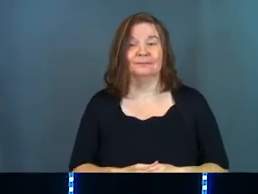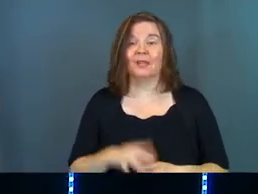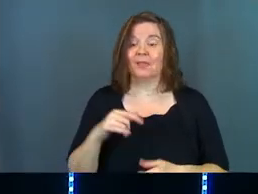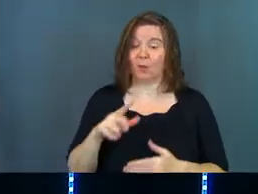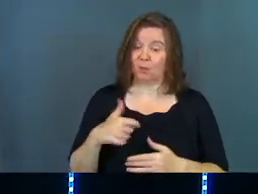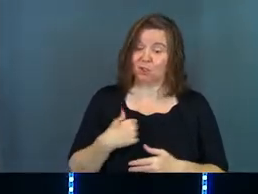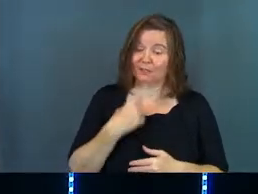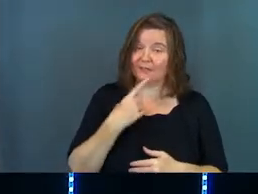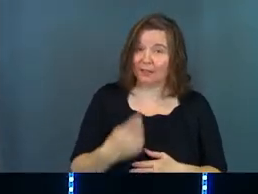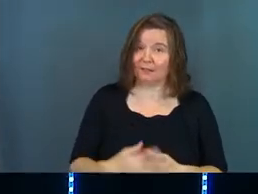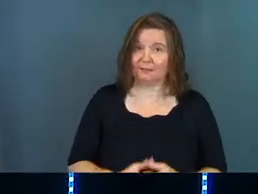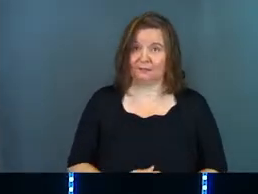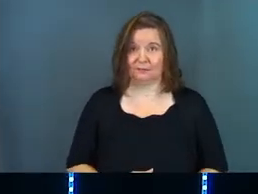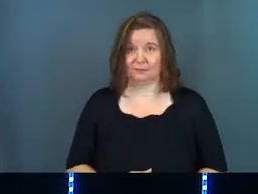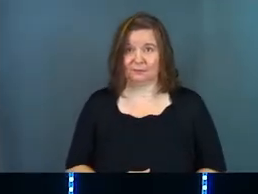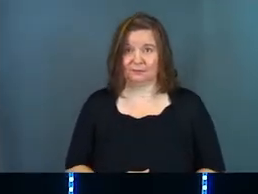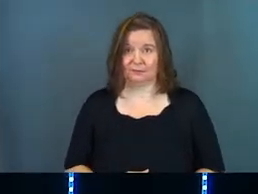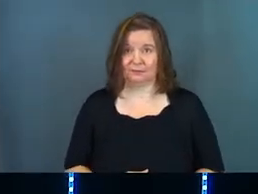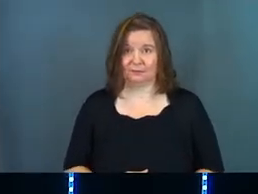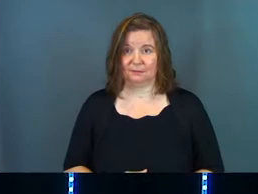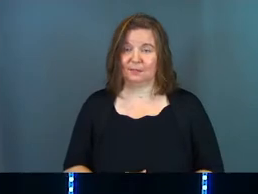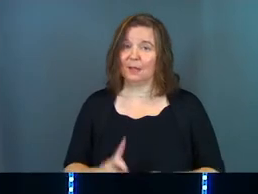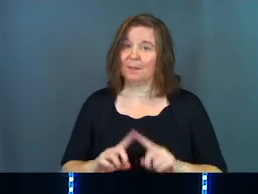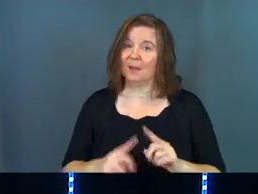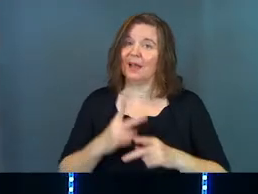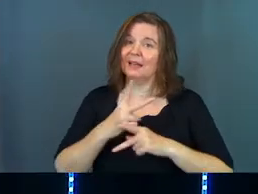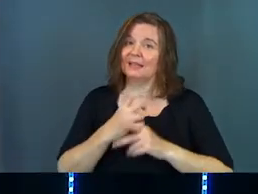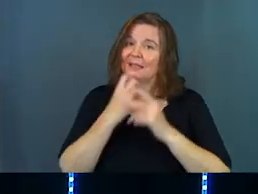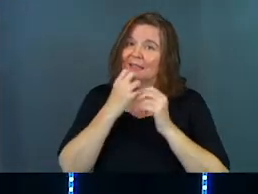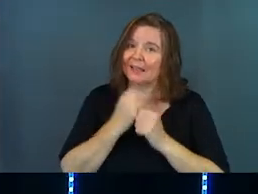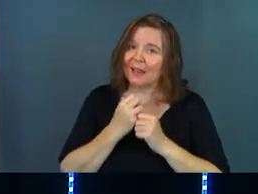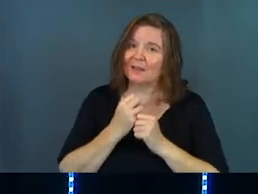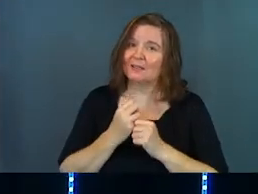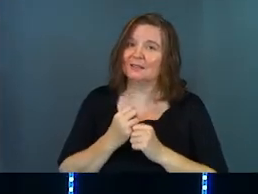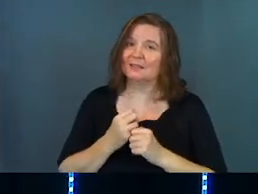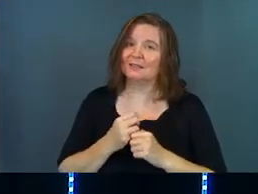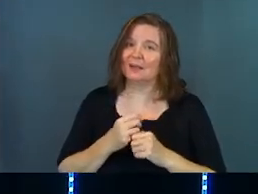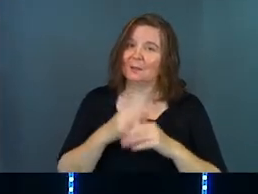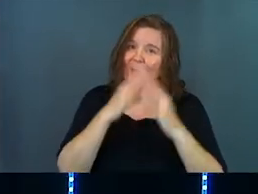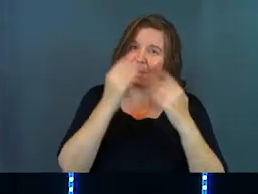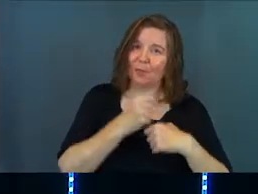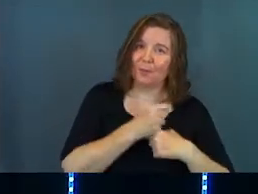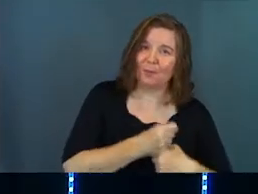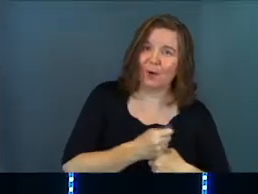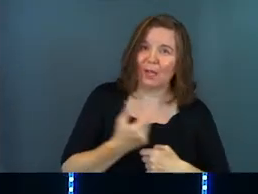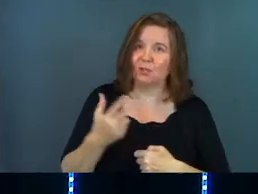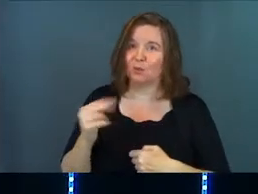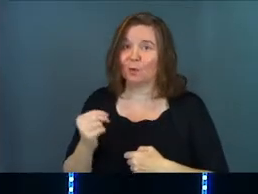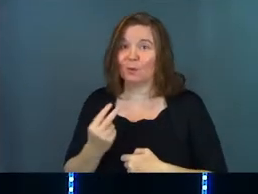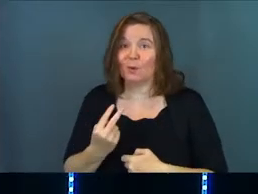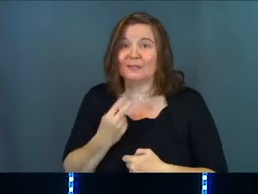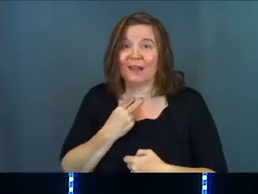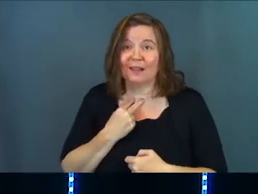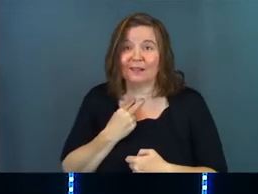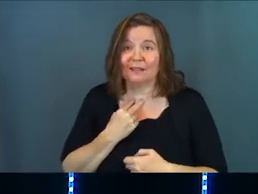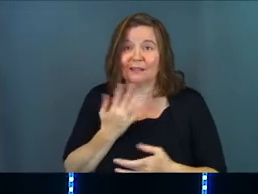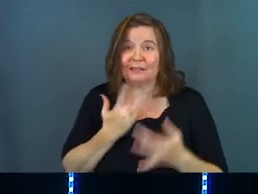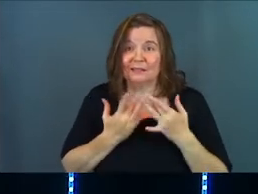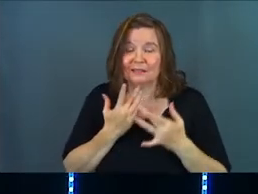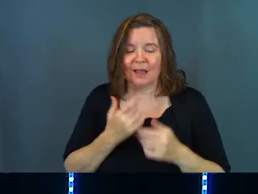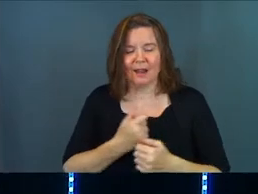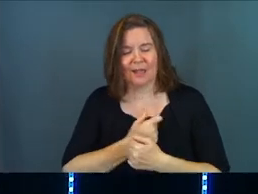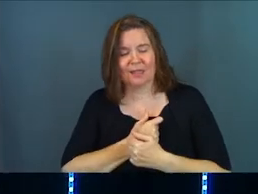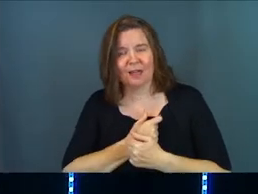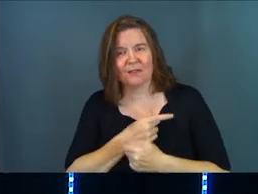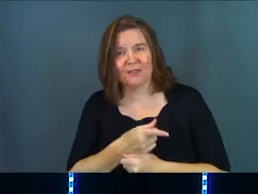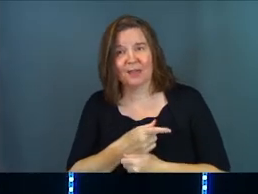That's what he should have said. But he cares about a little bride and groom who are stuck. And he loves